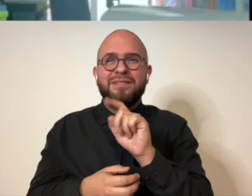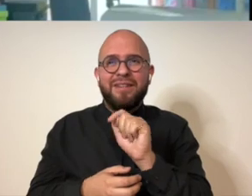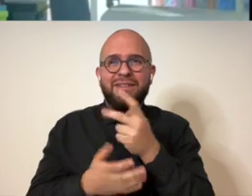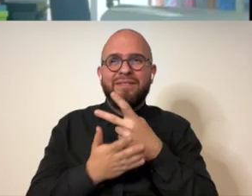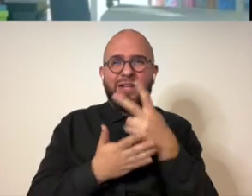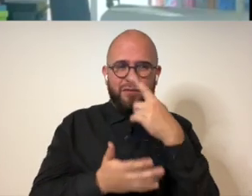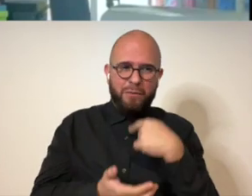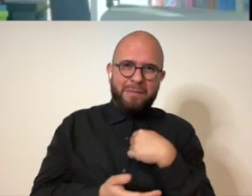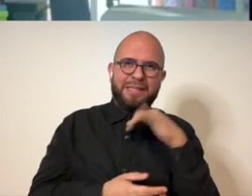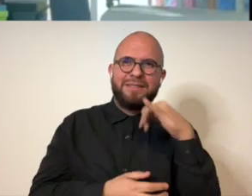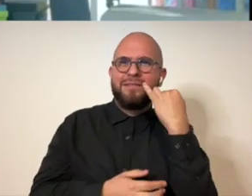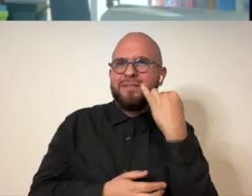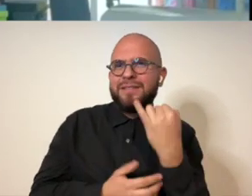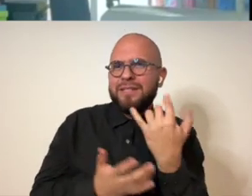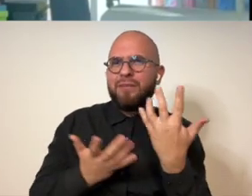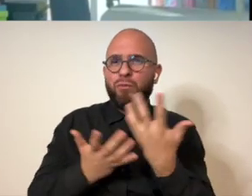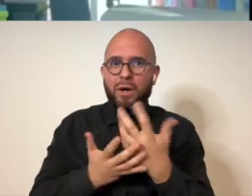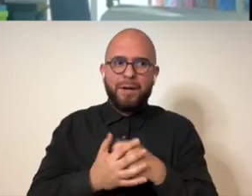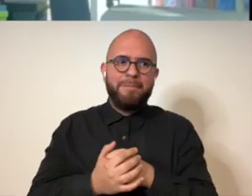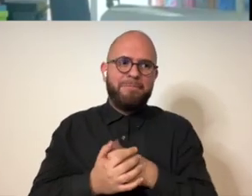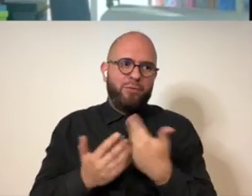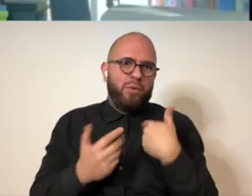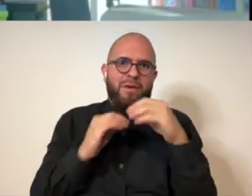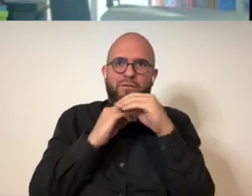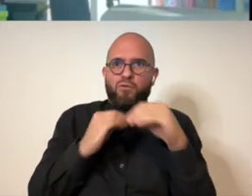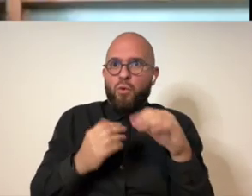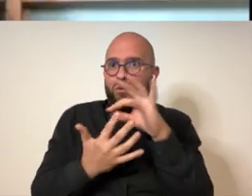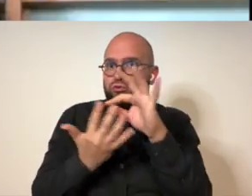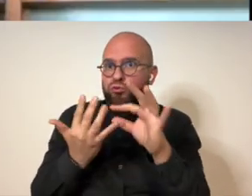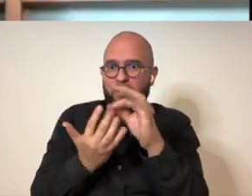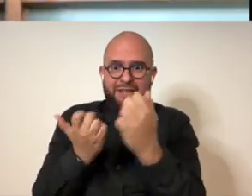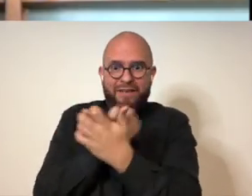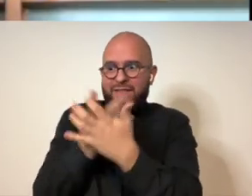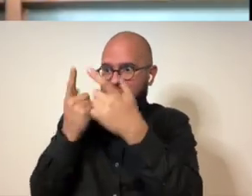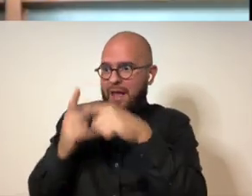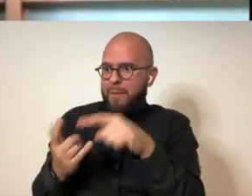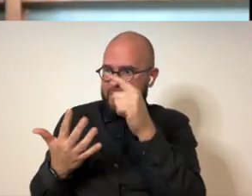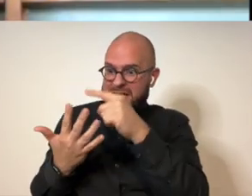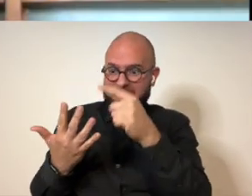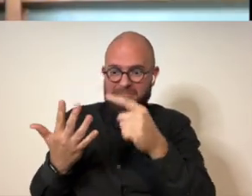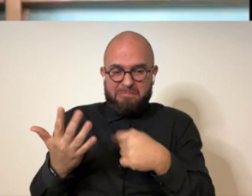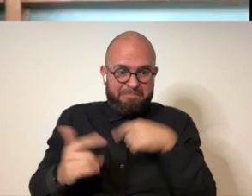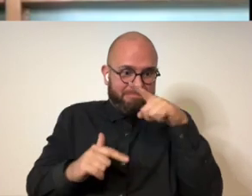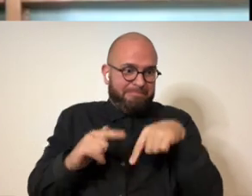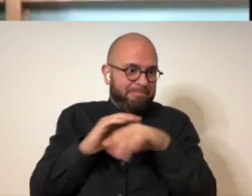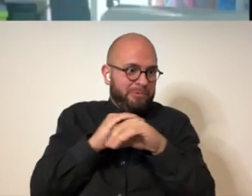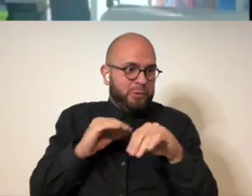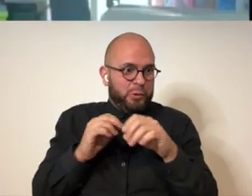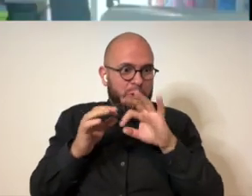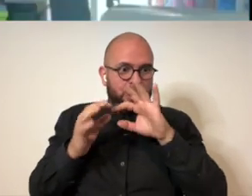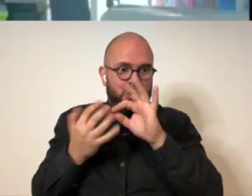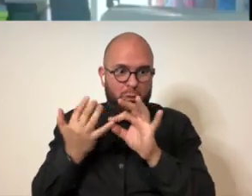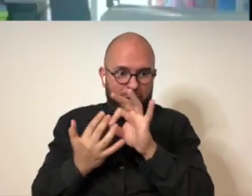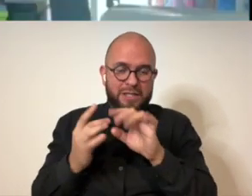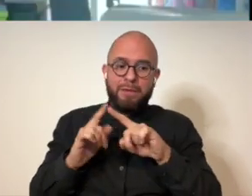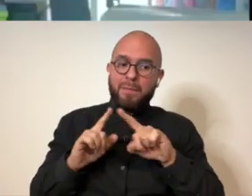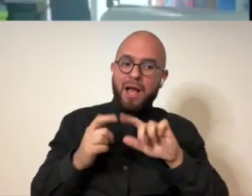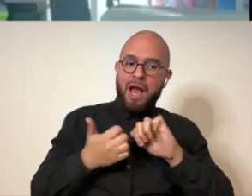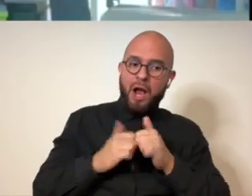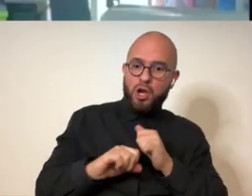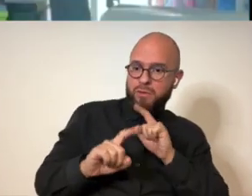you have no choice about a lot of things that happen in your life yeah but how you respond to that and like what you choose to do from there